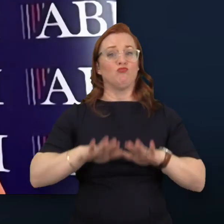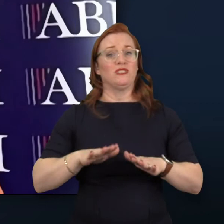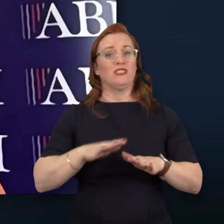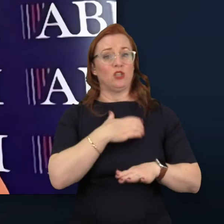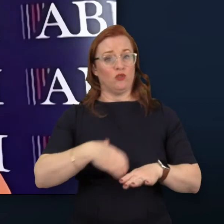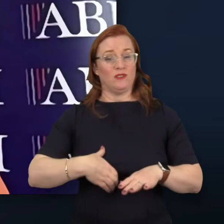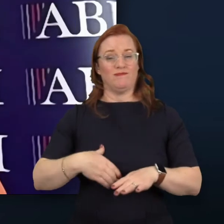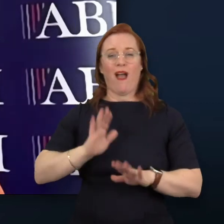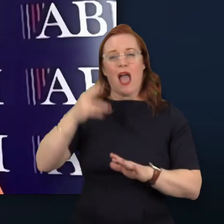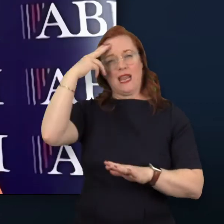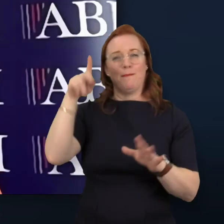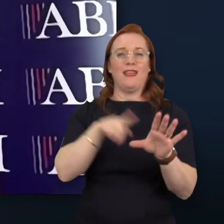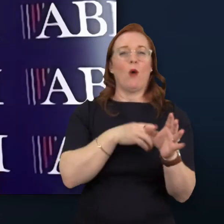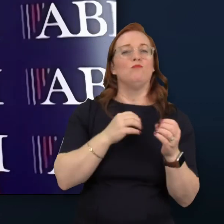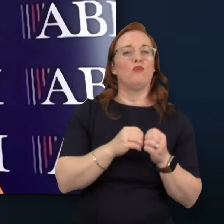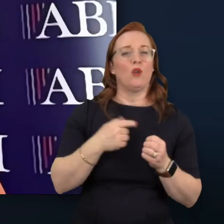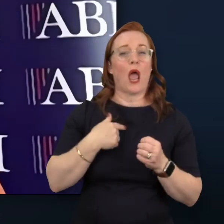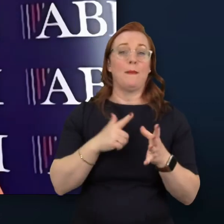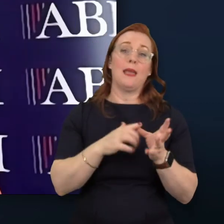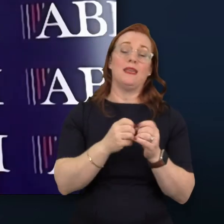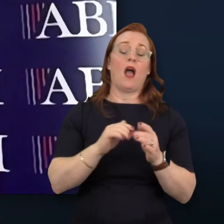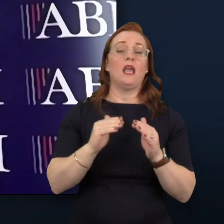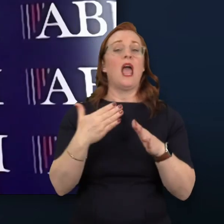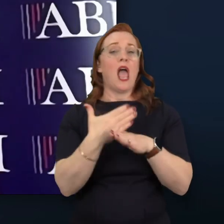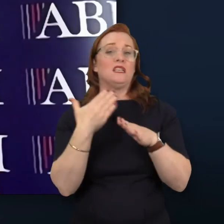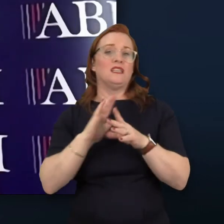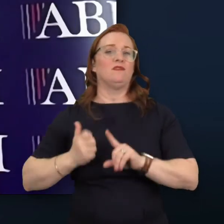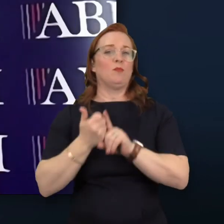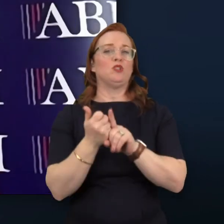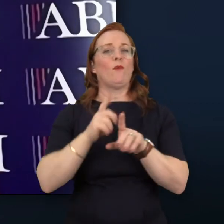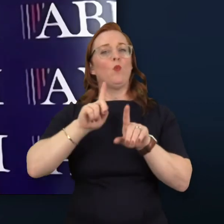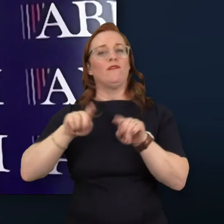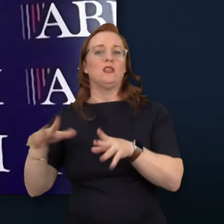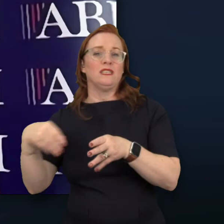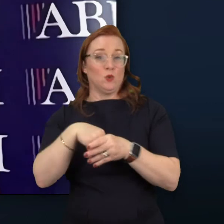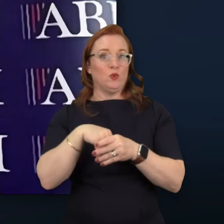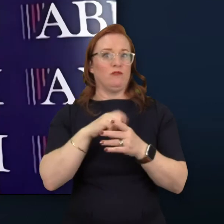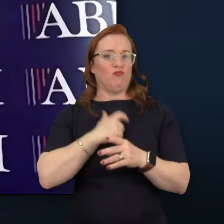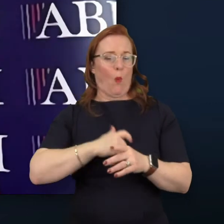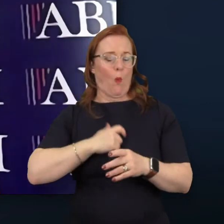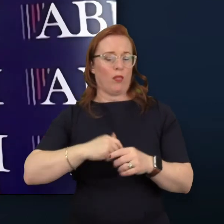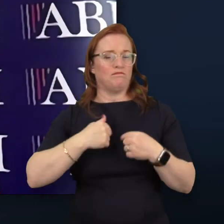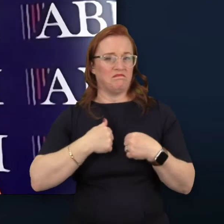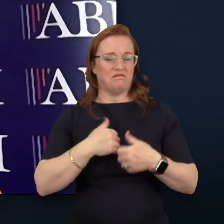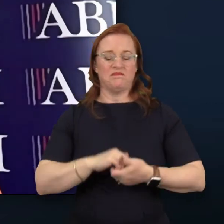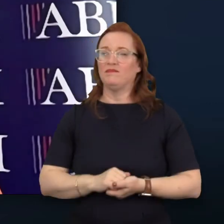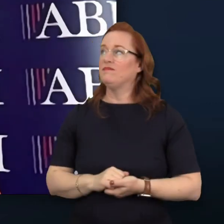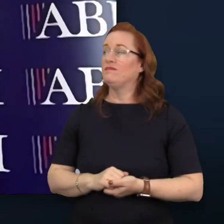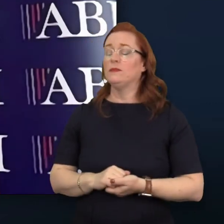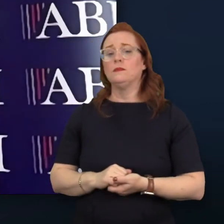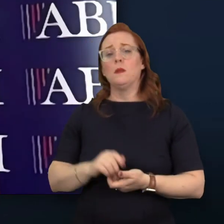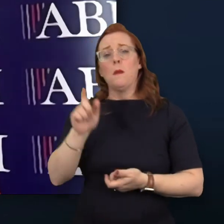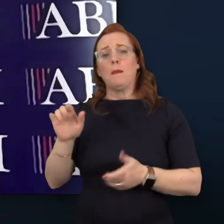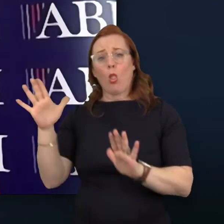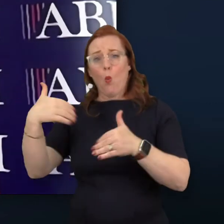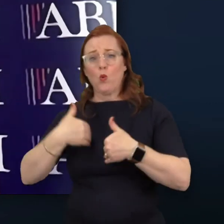Hello, my name is Yvonne Braun. I'm the ABI's executive sponsor for diversity and inclusion. Unemployment